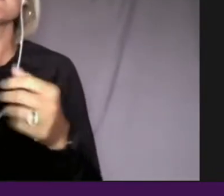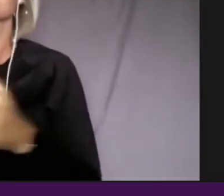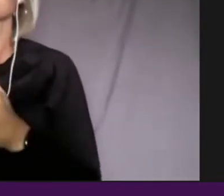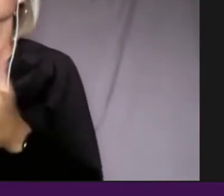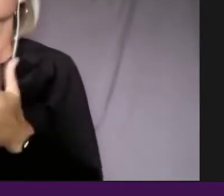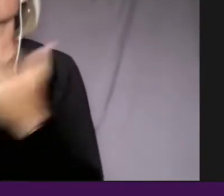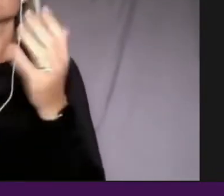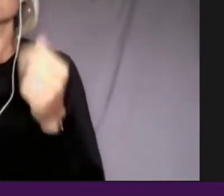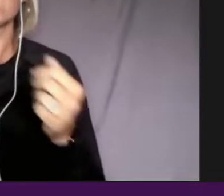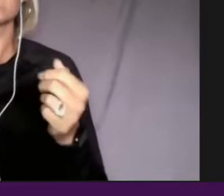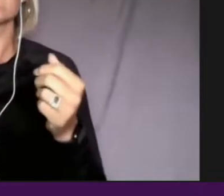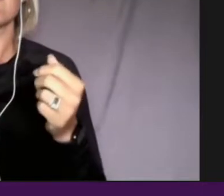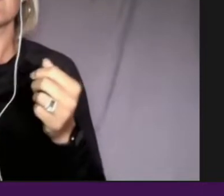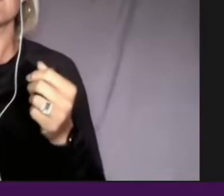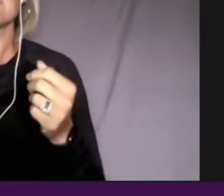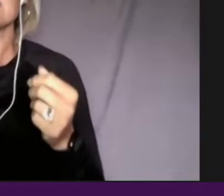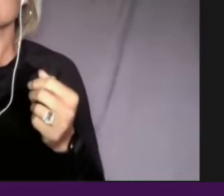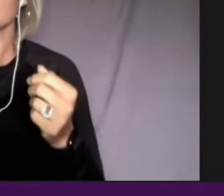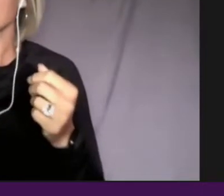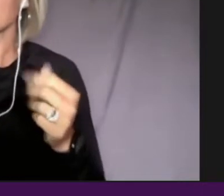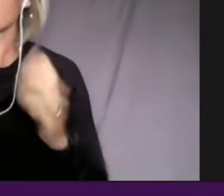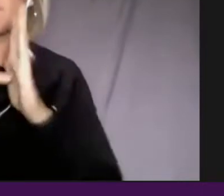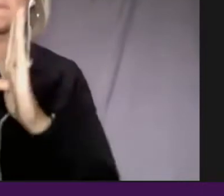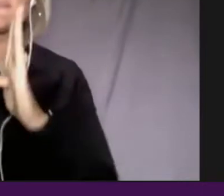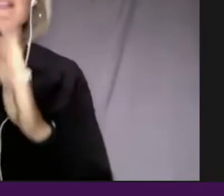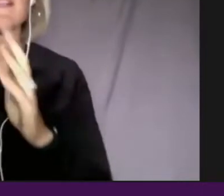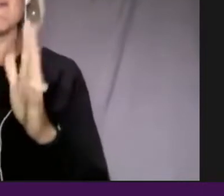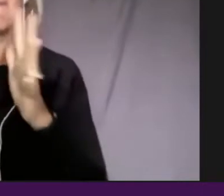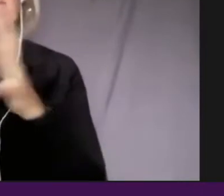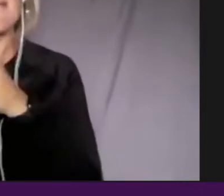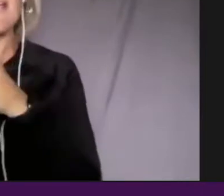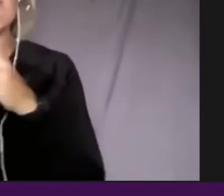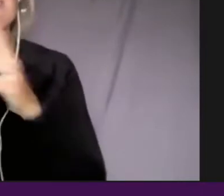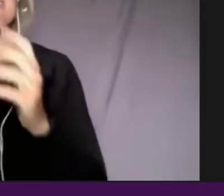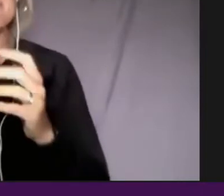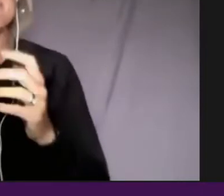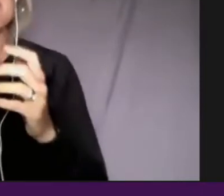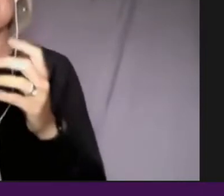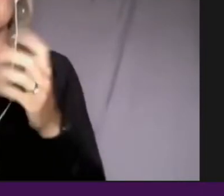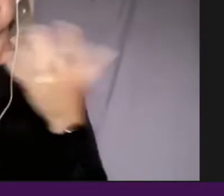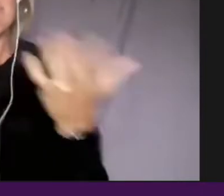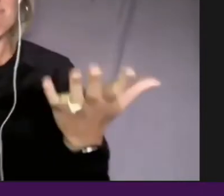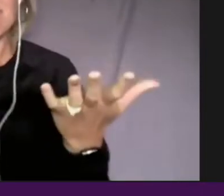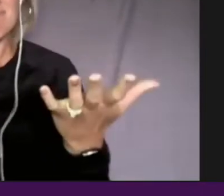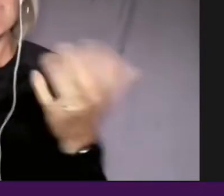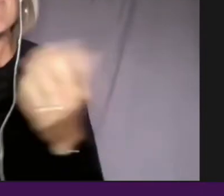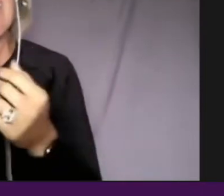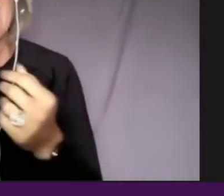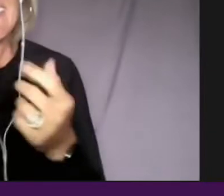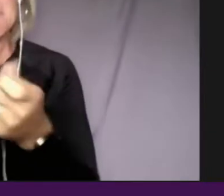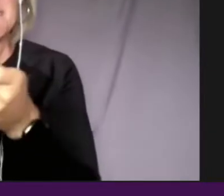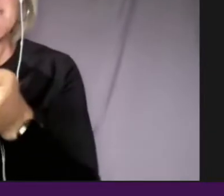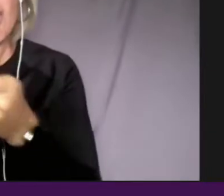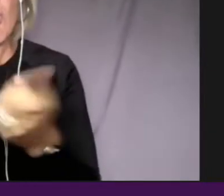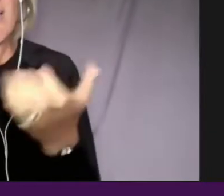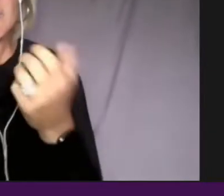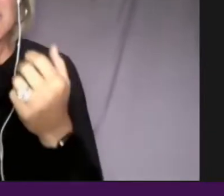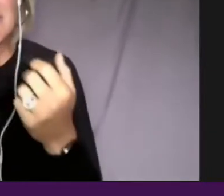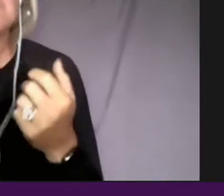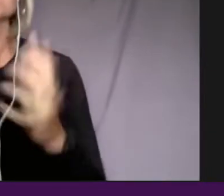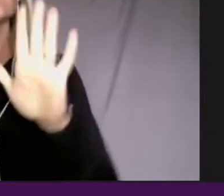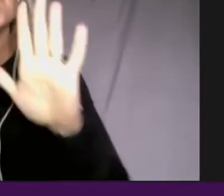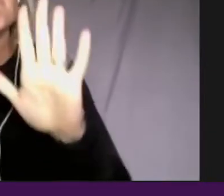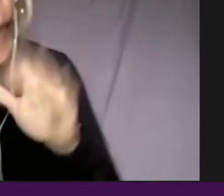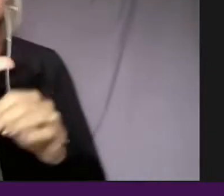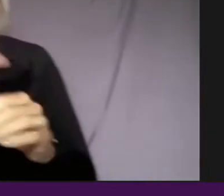be, um, represented on American experience? Is there anything that you're looking for specifically? And how do you plan to connect